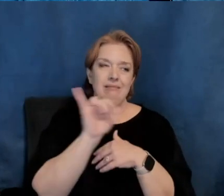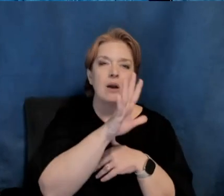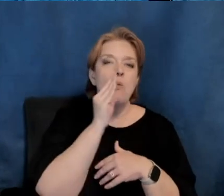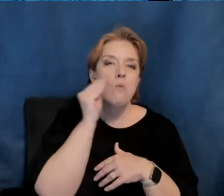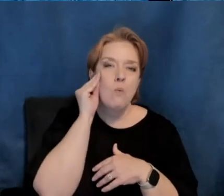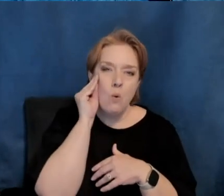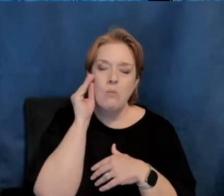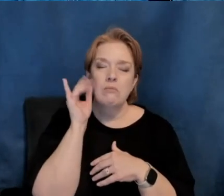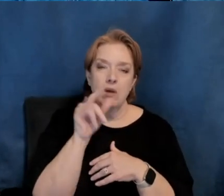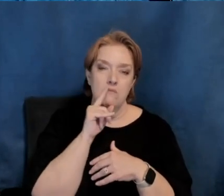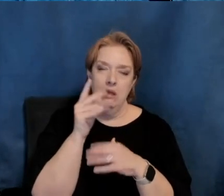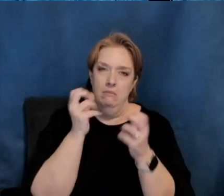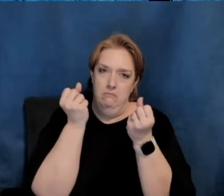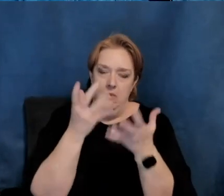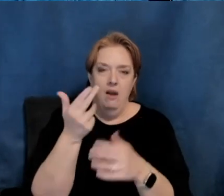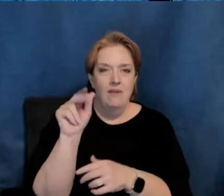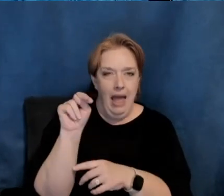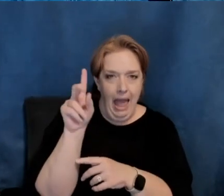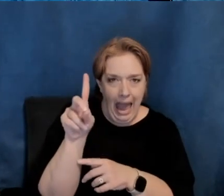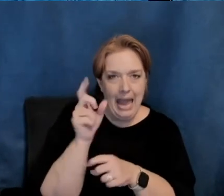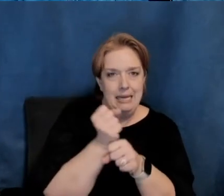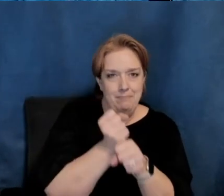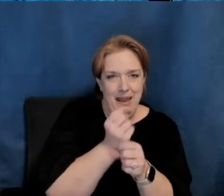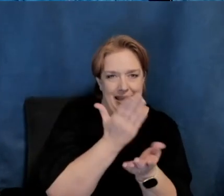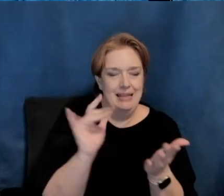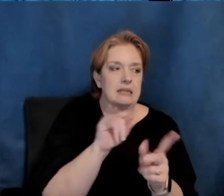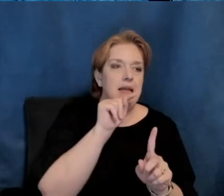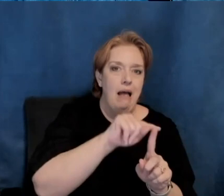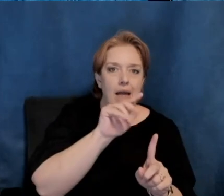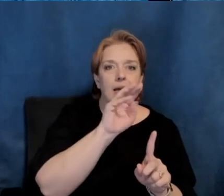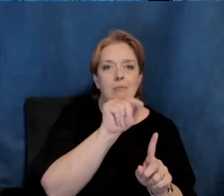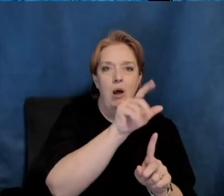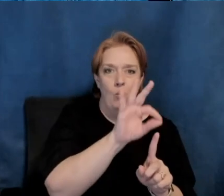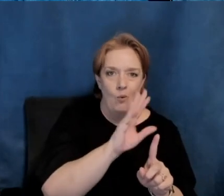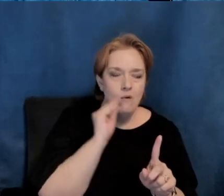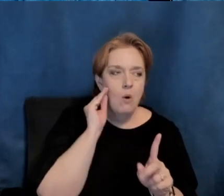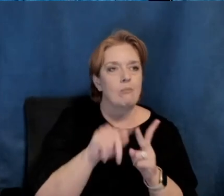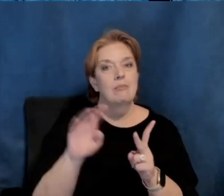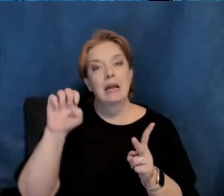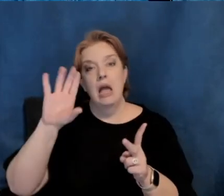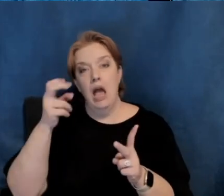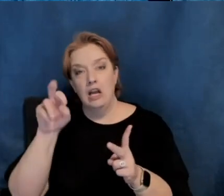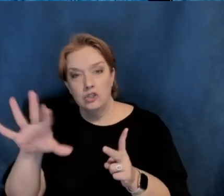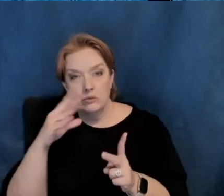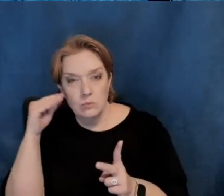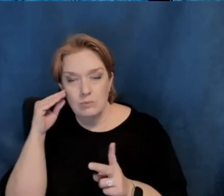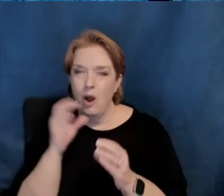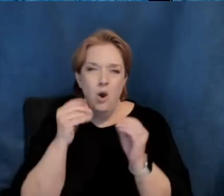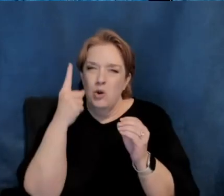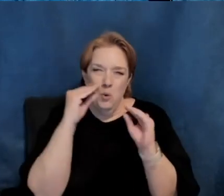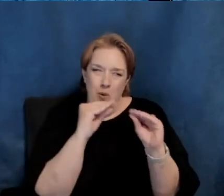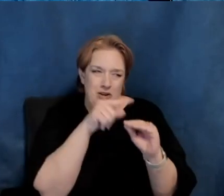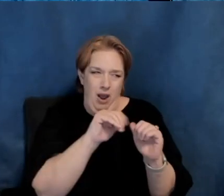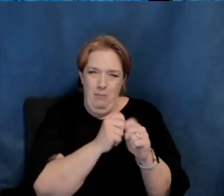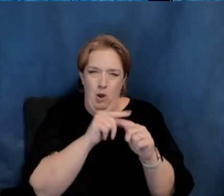Esherick site or some of the other sites we feature, um, you tap into that because no one taught Sam had it build a house.